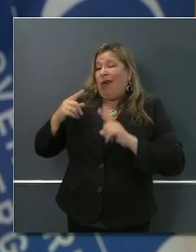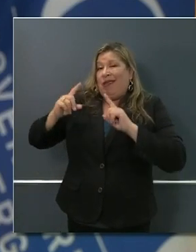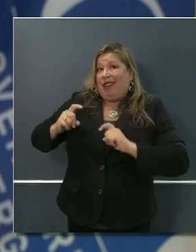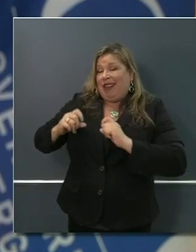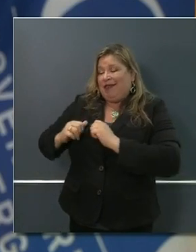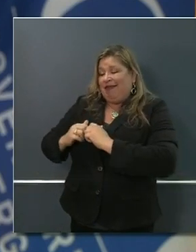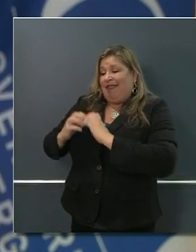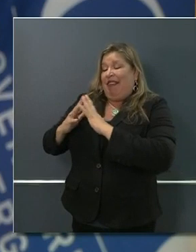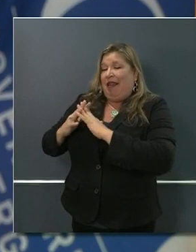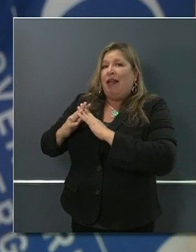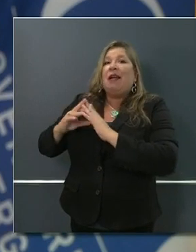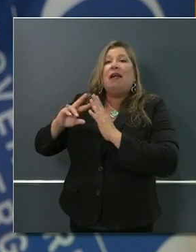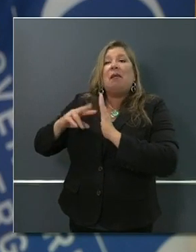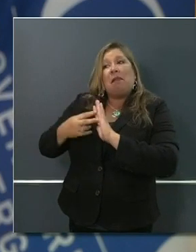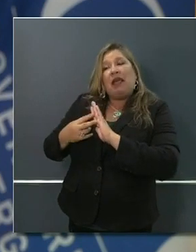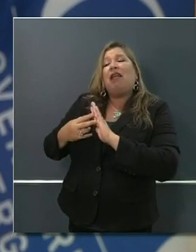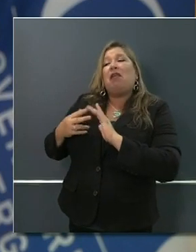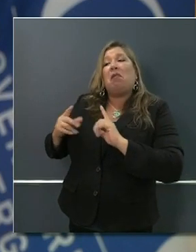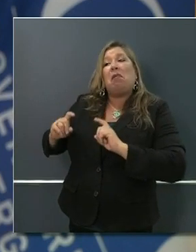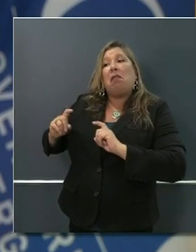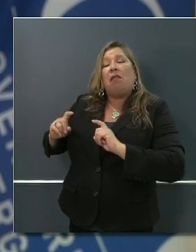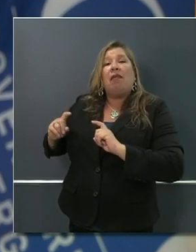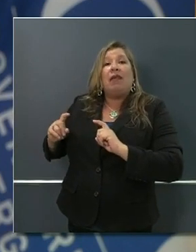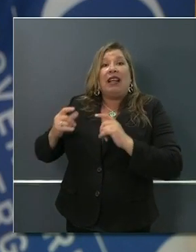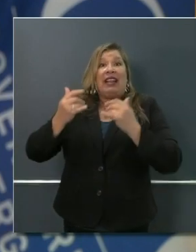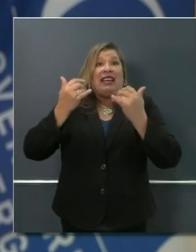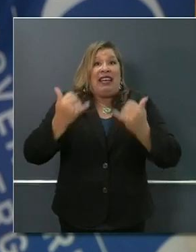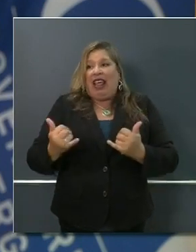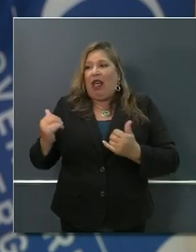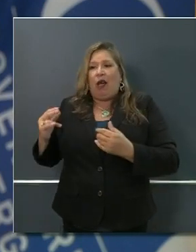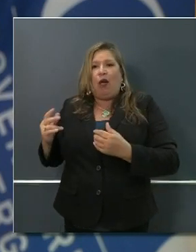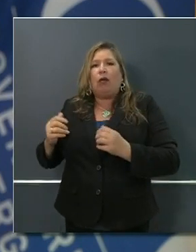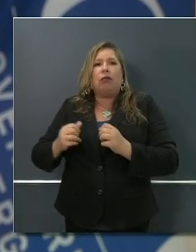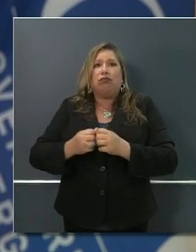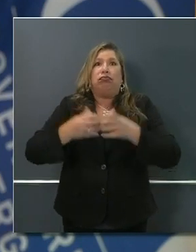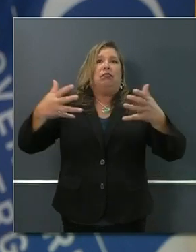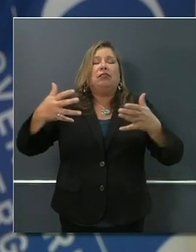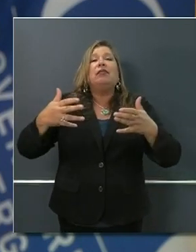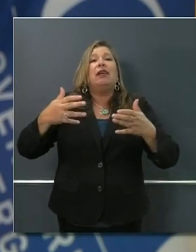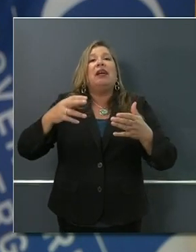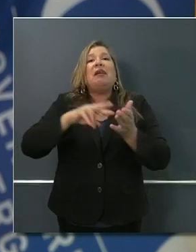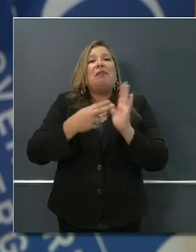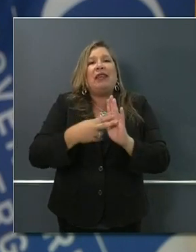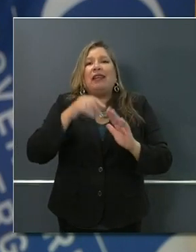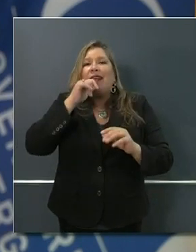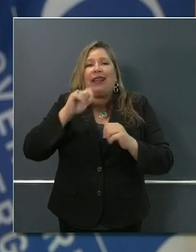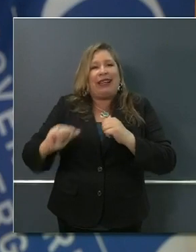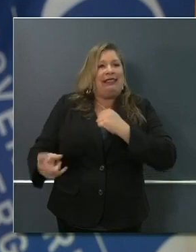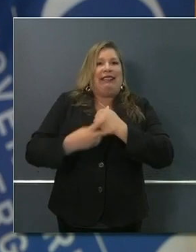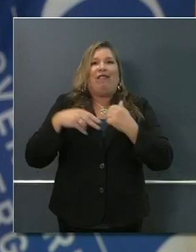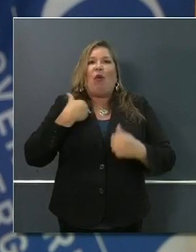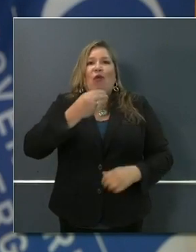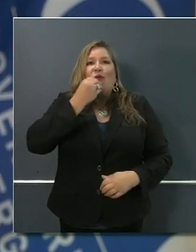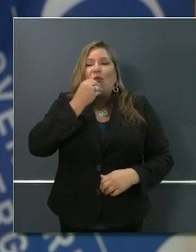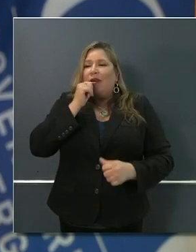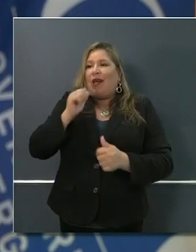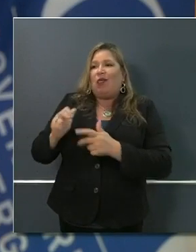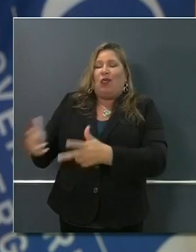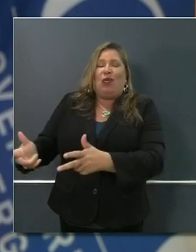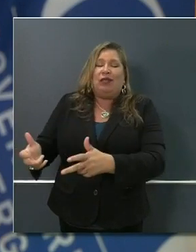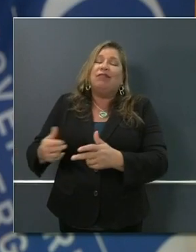extensive food waste that was bound to happen because of the suddenness of the change of our economy and our buying habits.